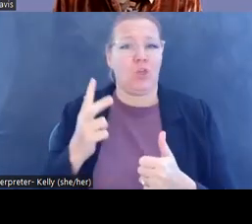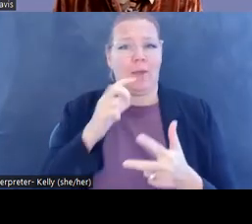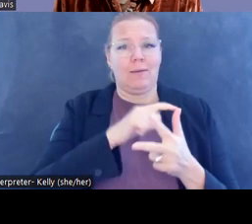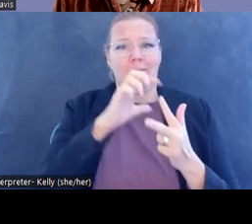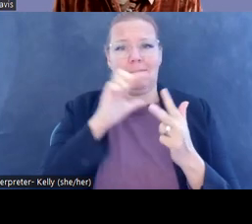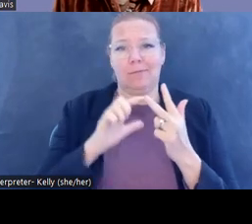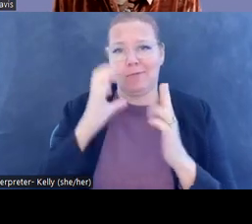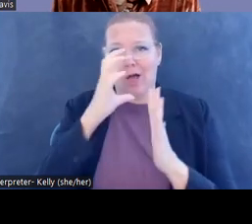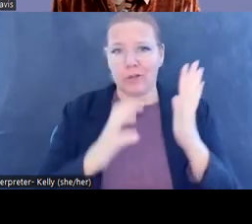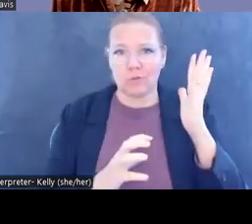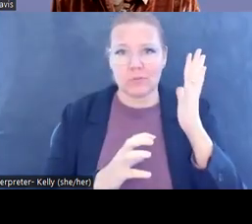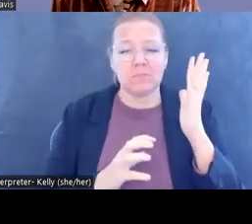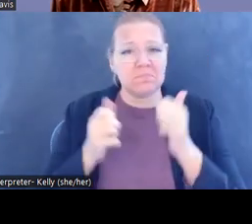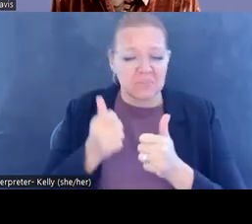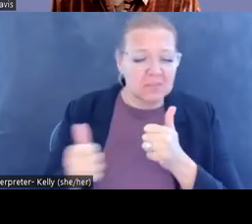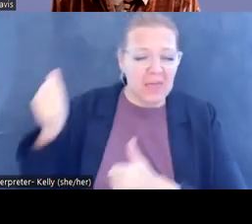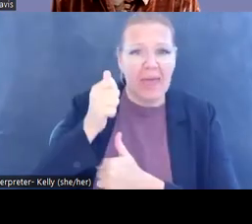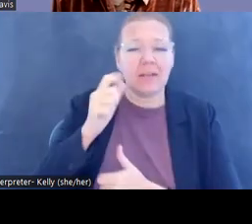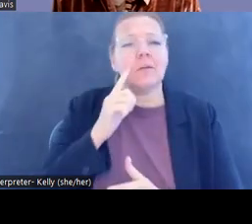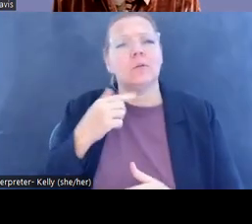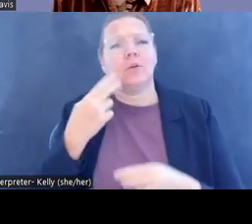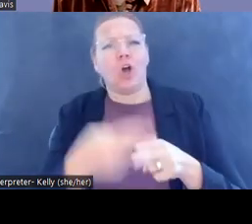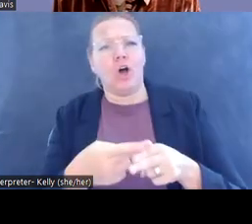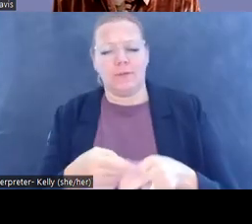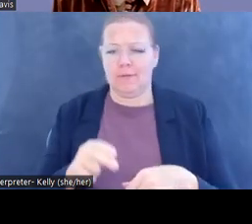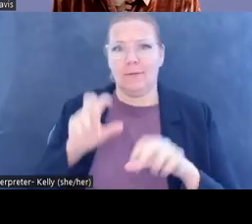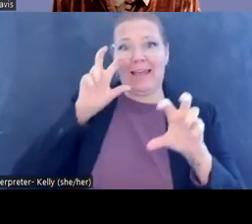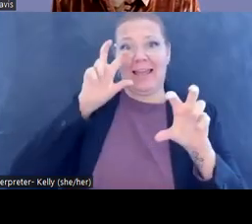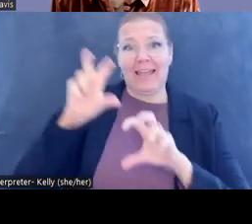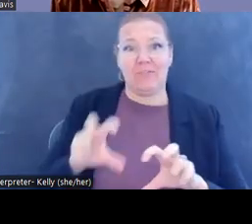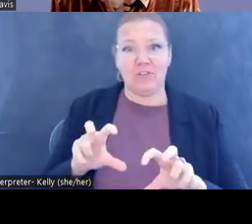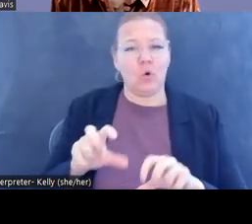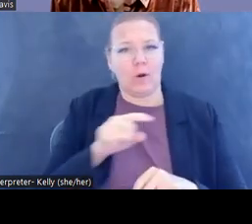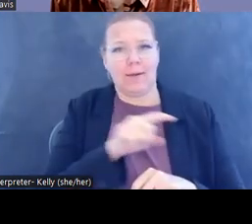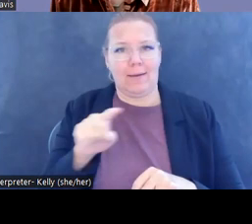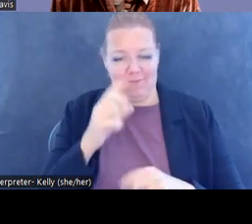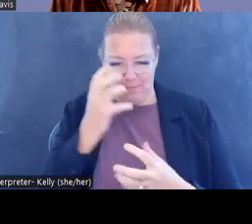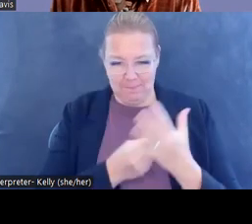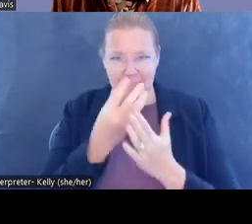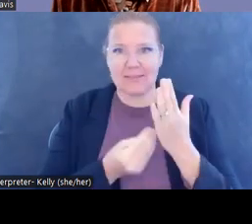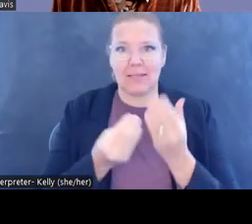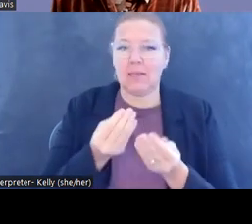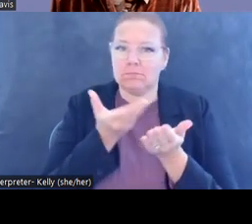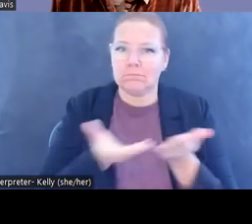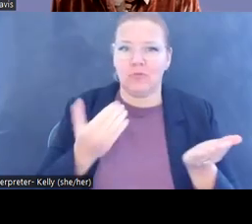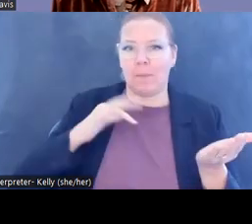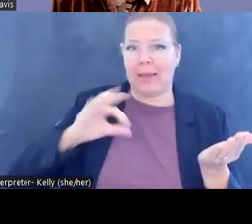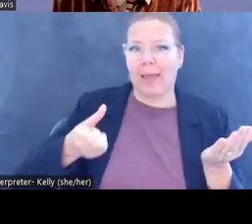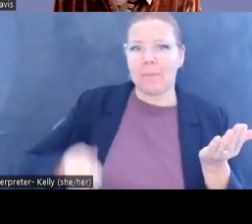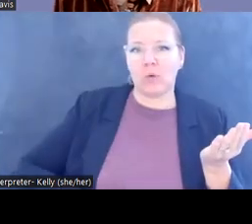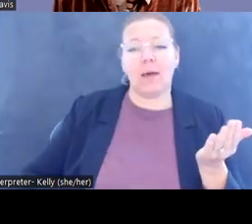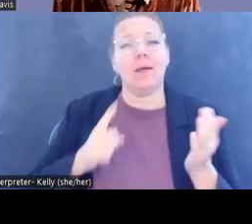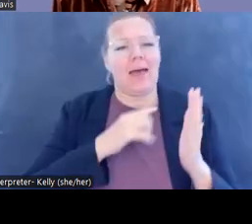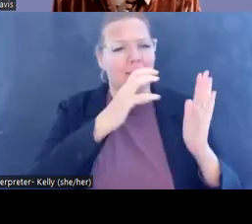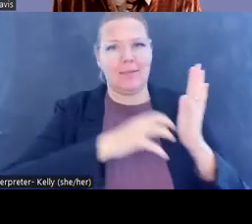which the head of UNESCO Phnom Penh would later call the inventory of the missing patrimony of Cambodia. And in these glossy pages,